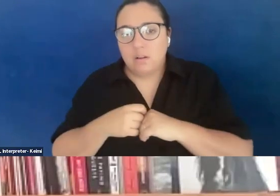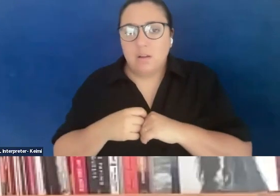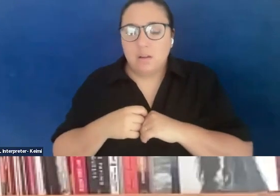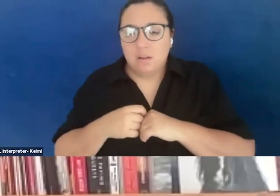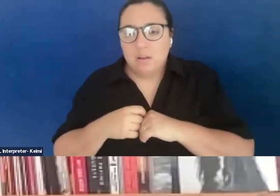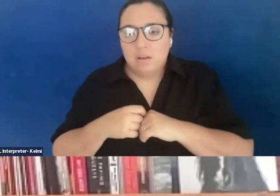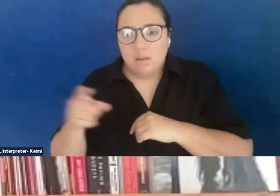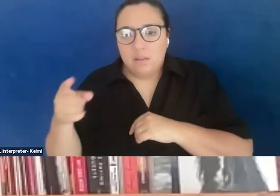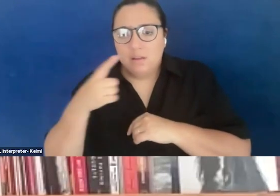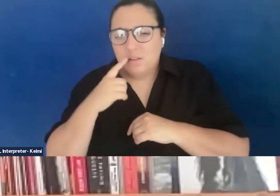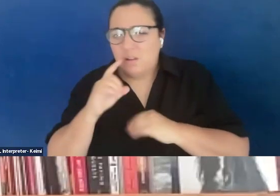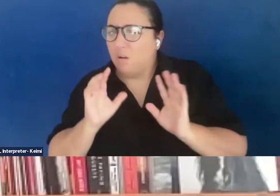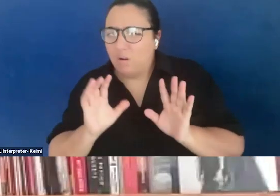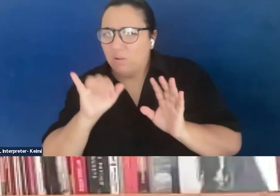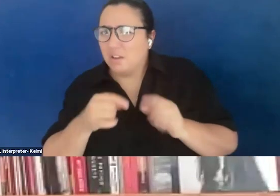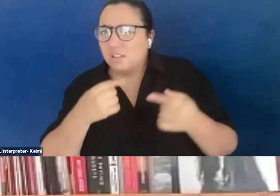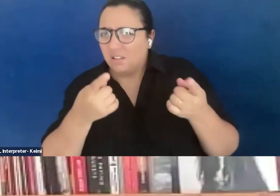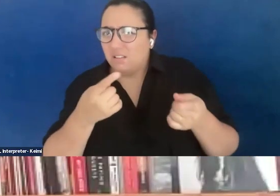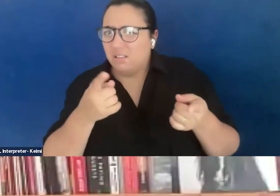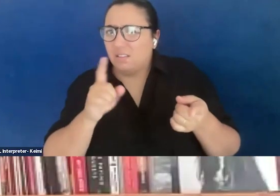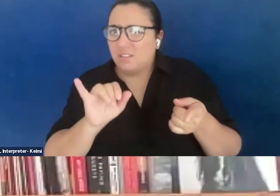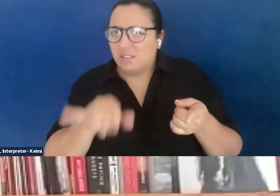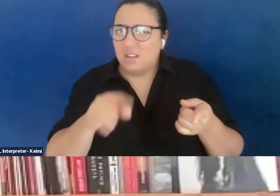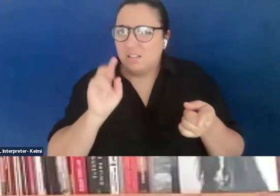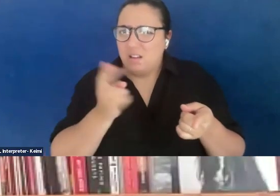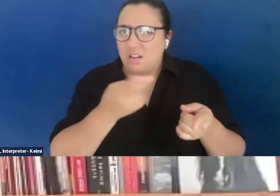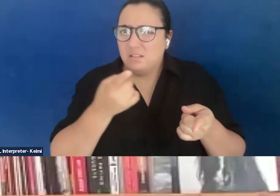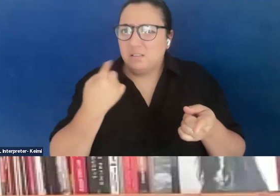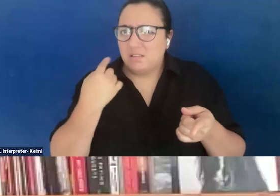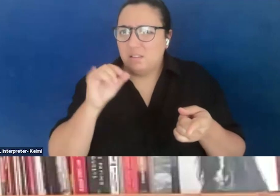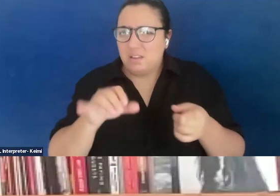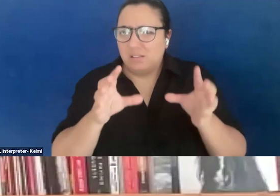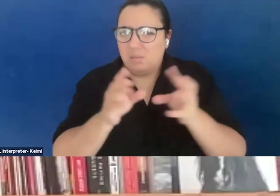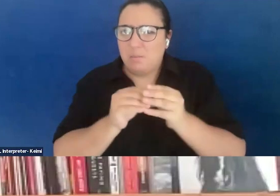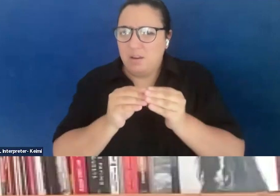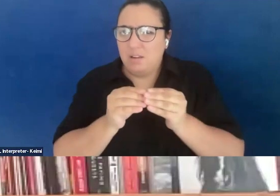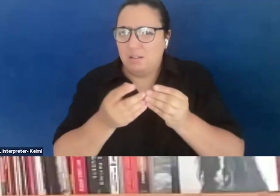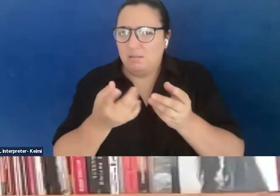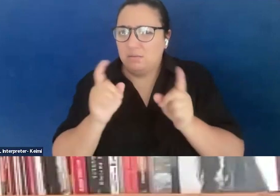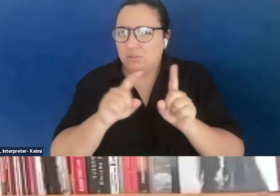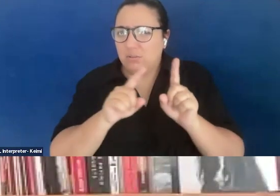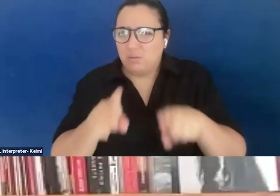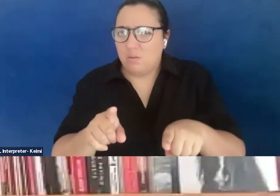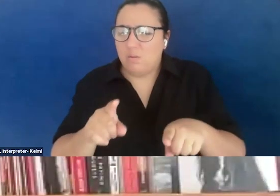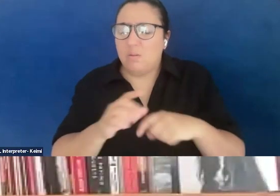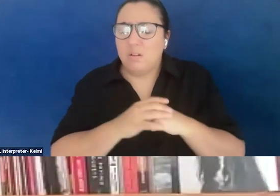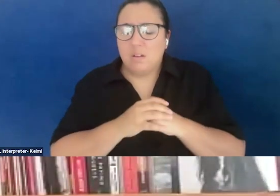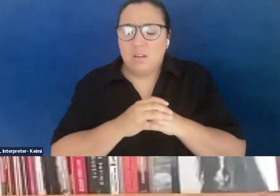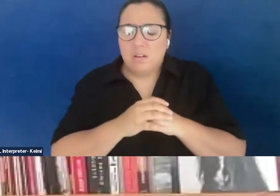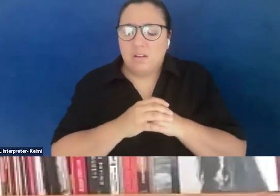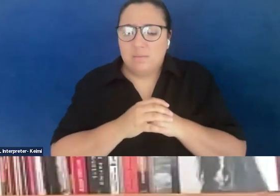like, oh, no, this is us. And this is a time we're supposed to meet. And this is a struggle we're supposed to be engaged in. And it just really